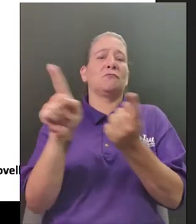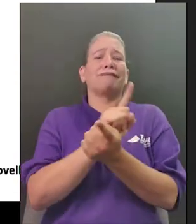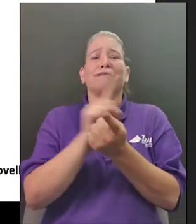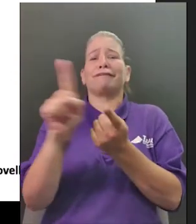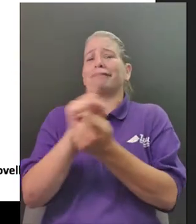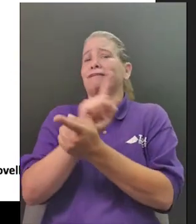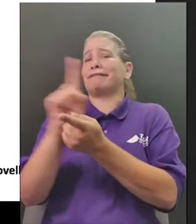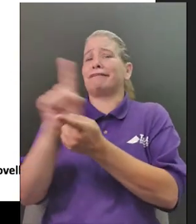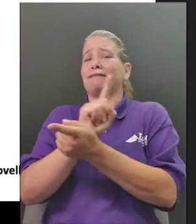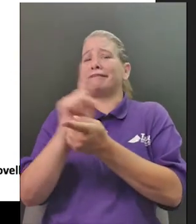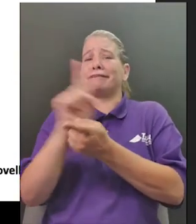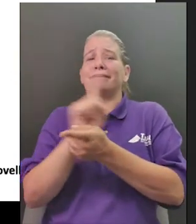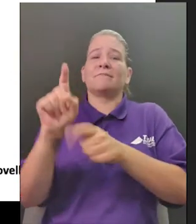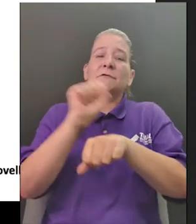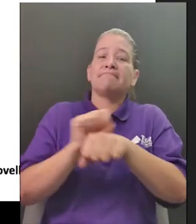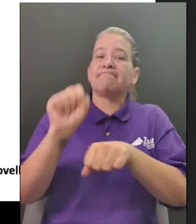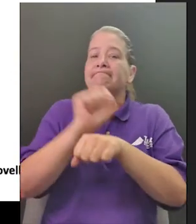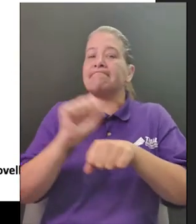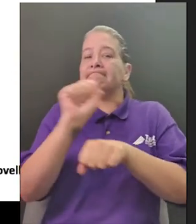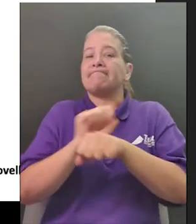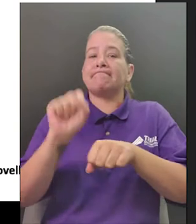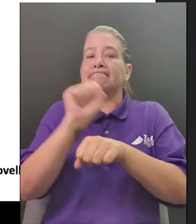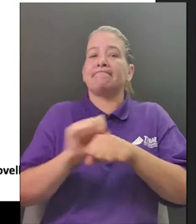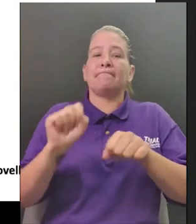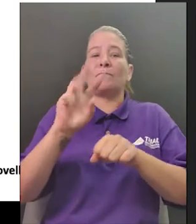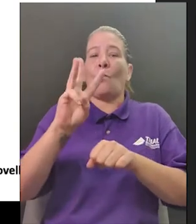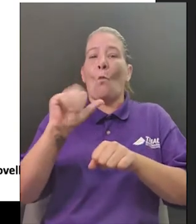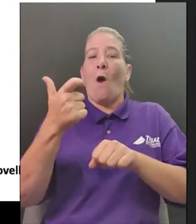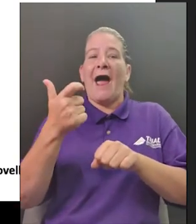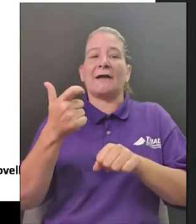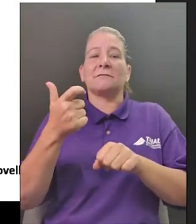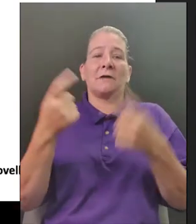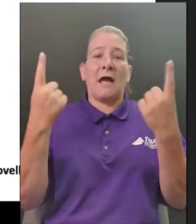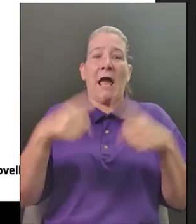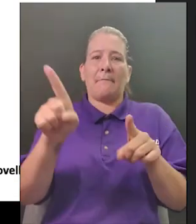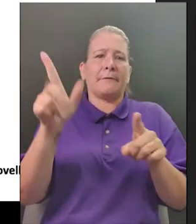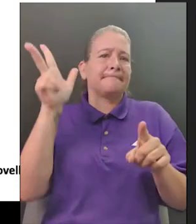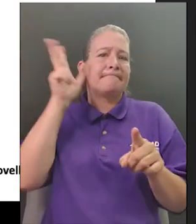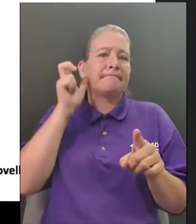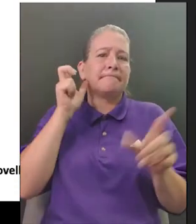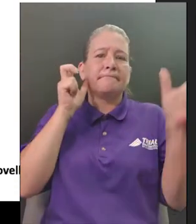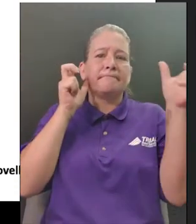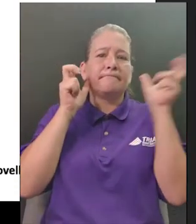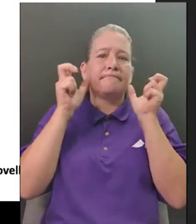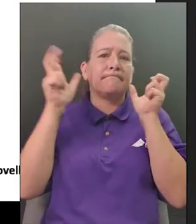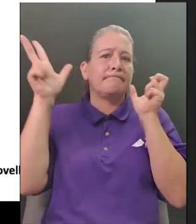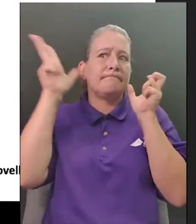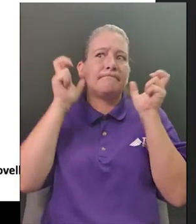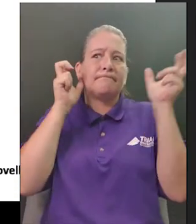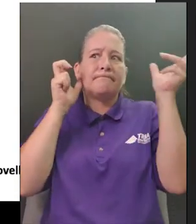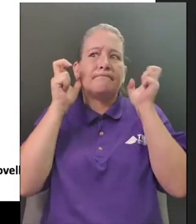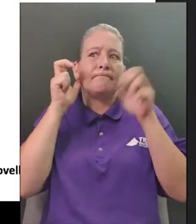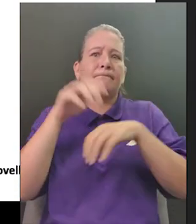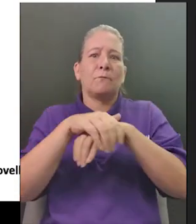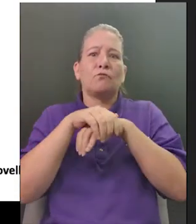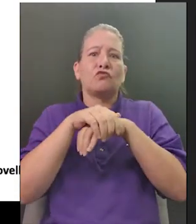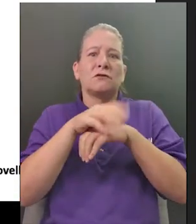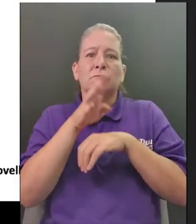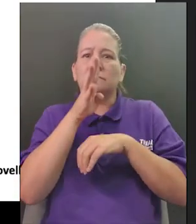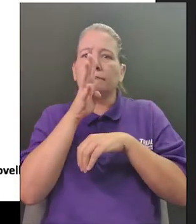these well-known british people and she would sculpt them in wax